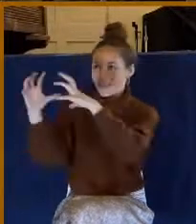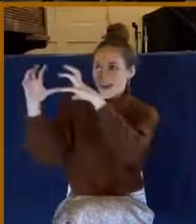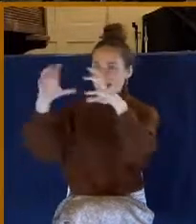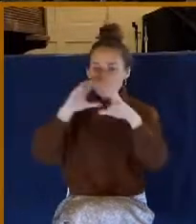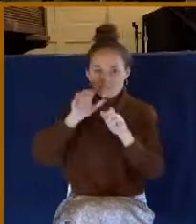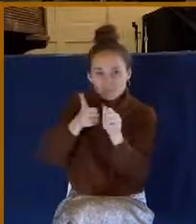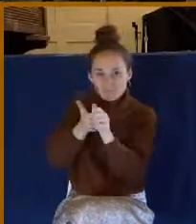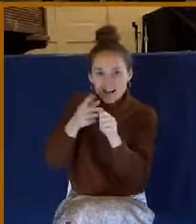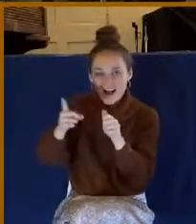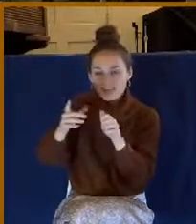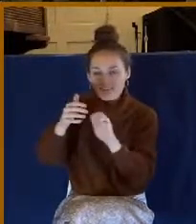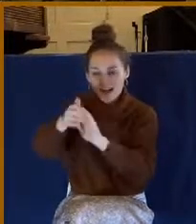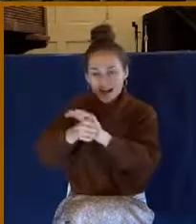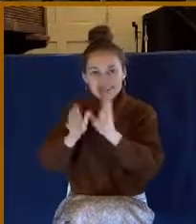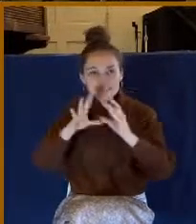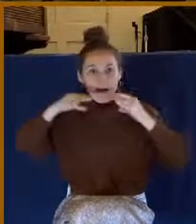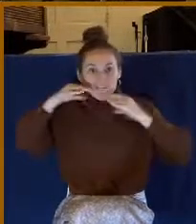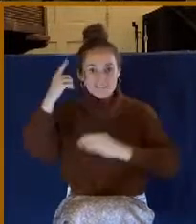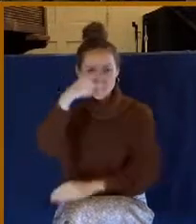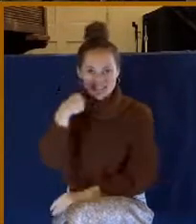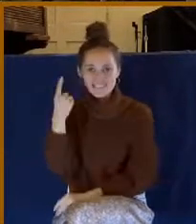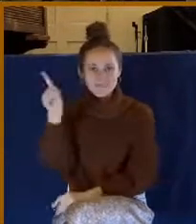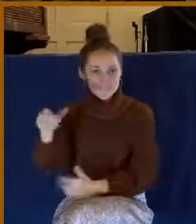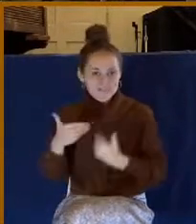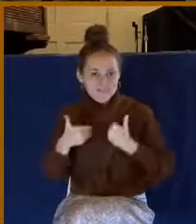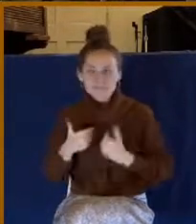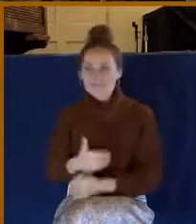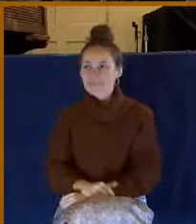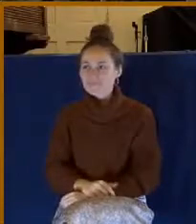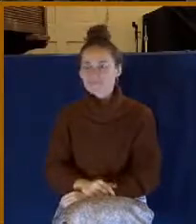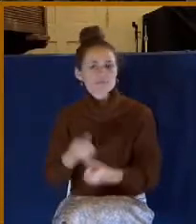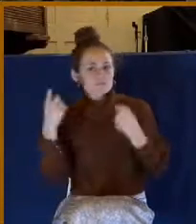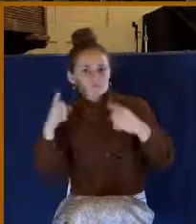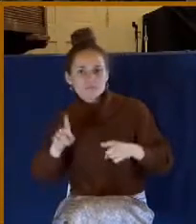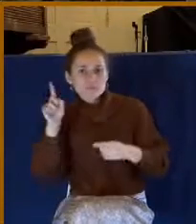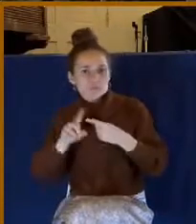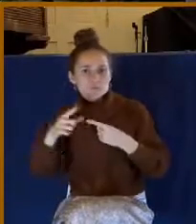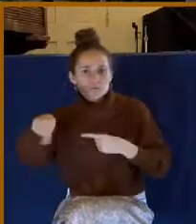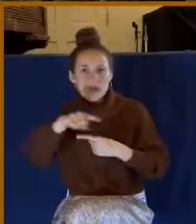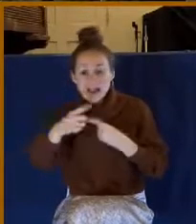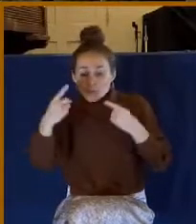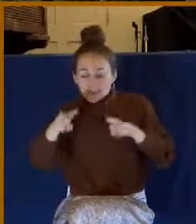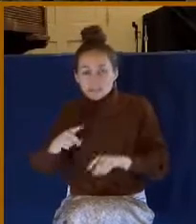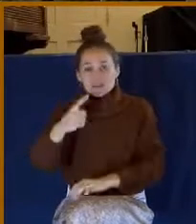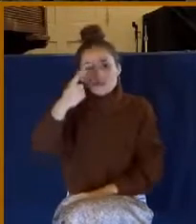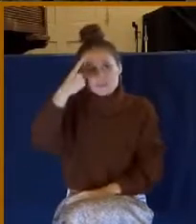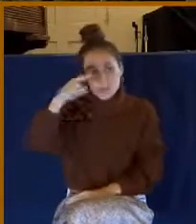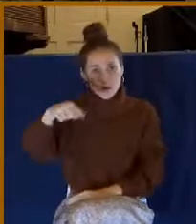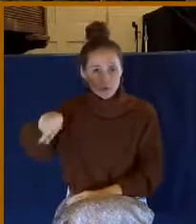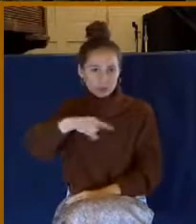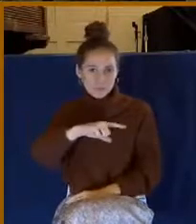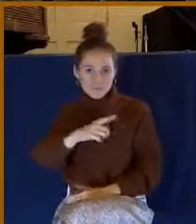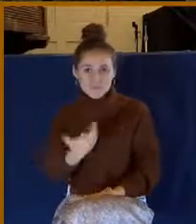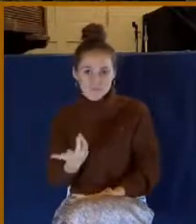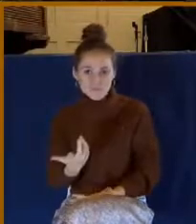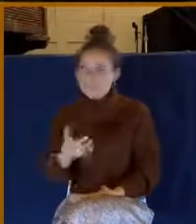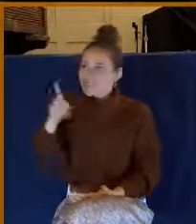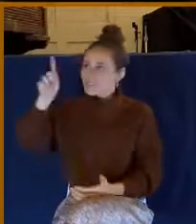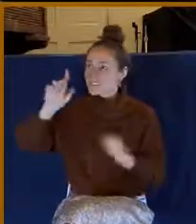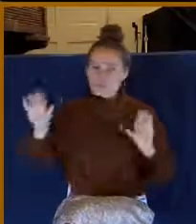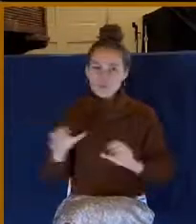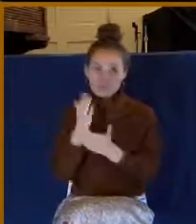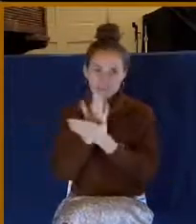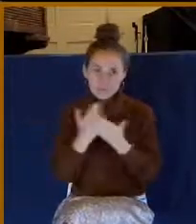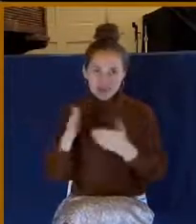face. He, again, what happens to you happens for you. And he is doing something in your